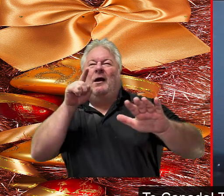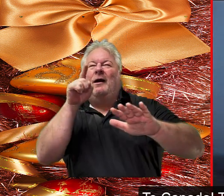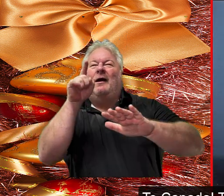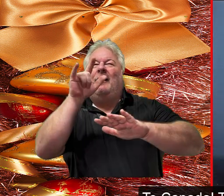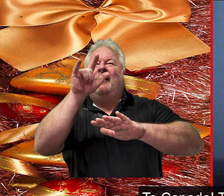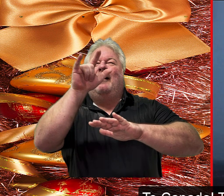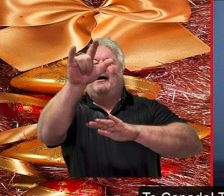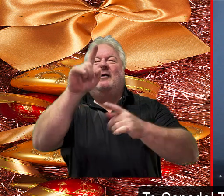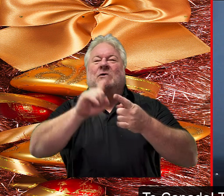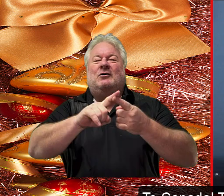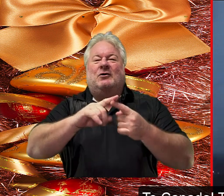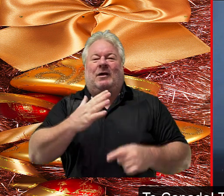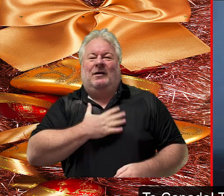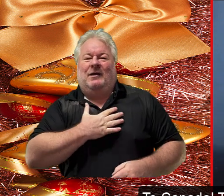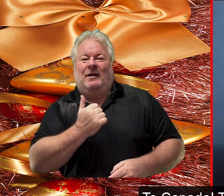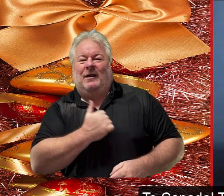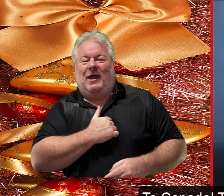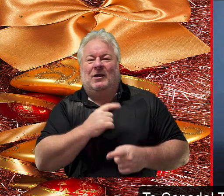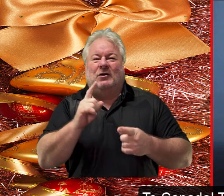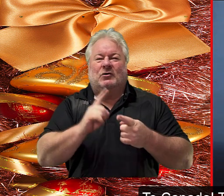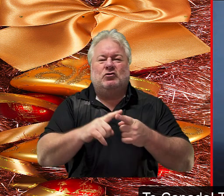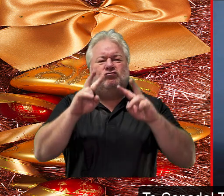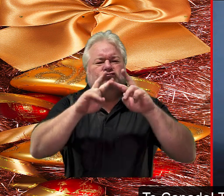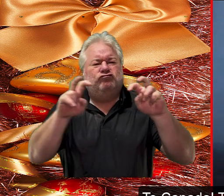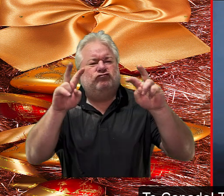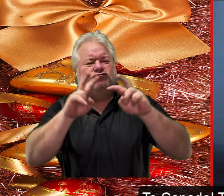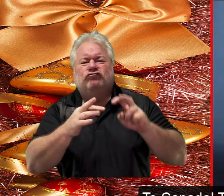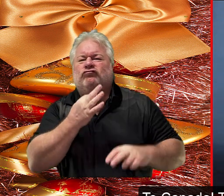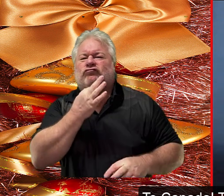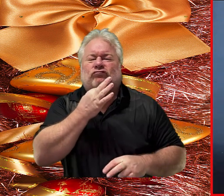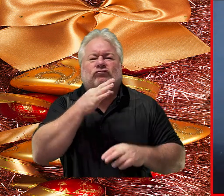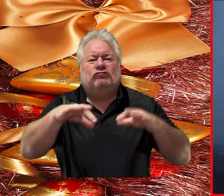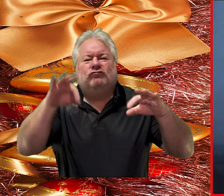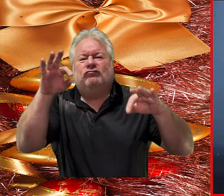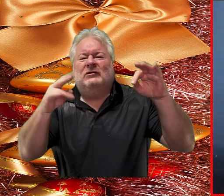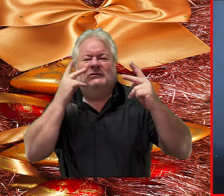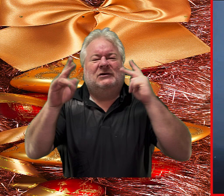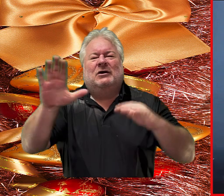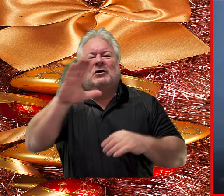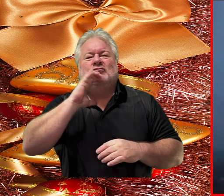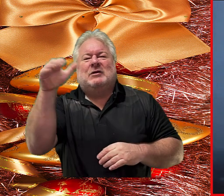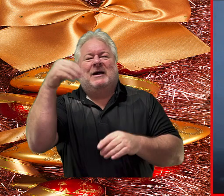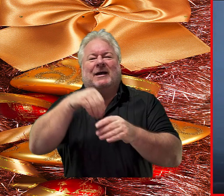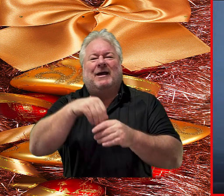to explore christmas in canada here we go